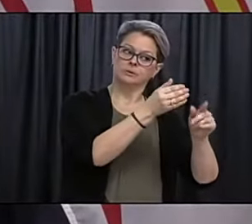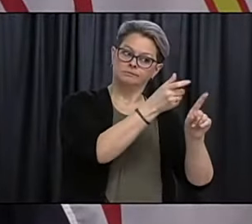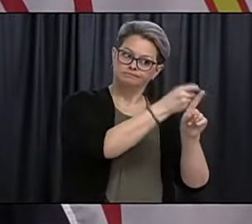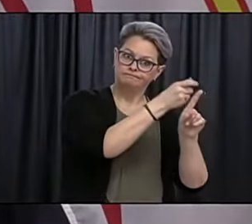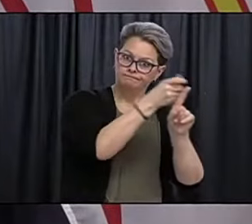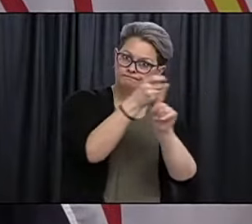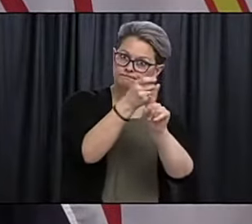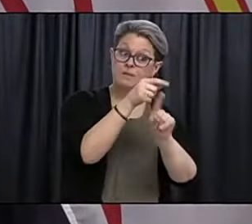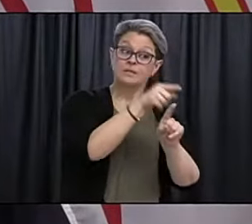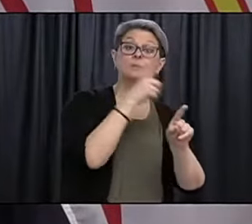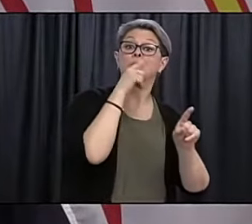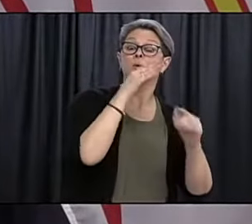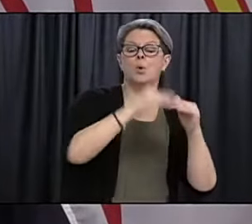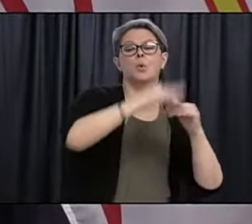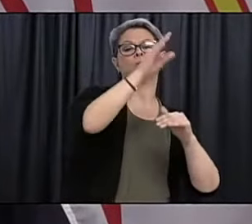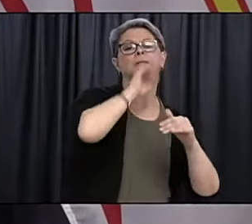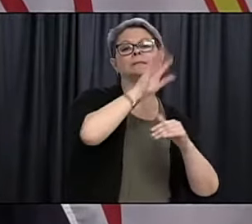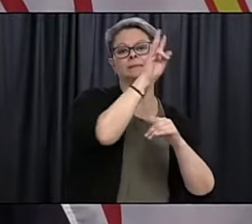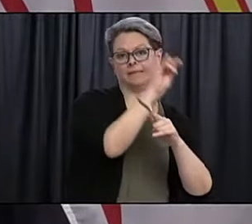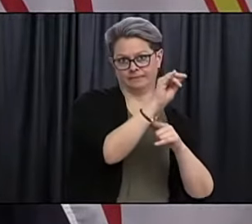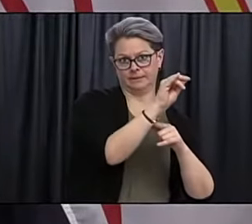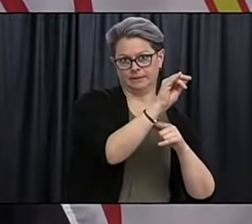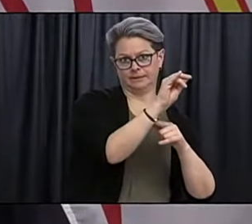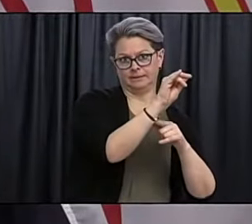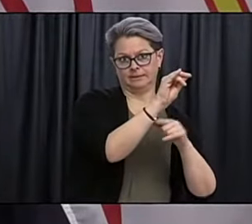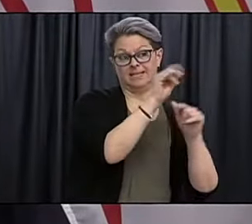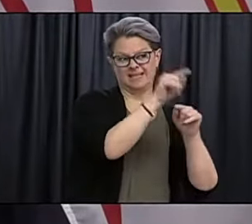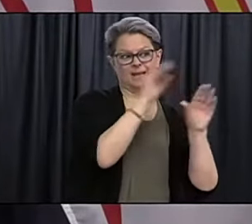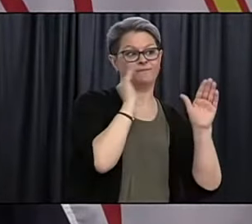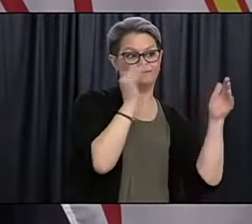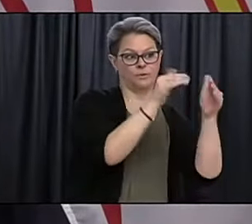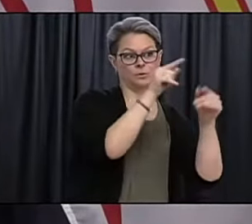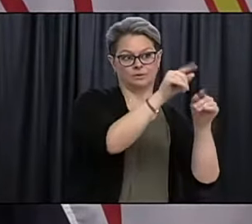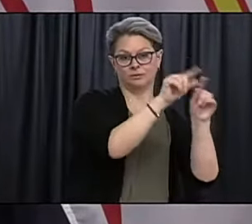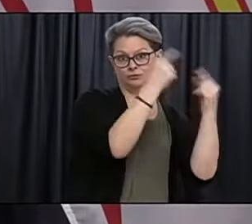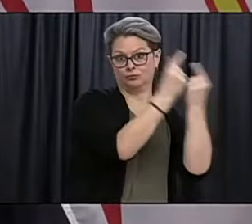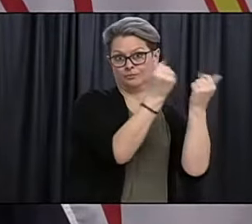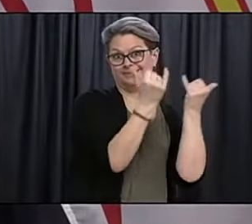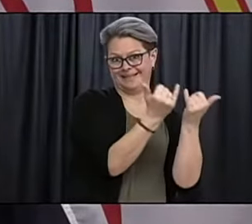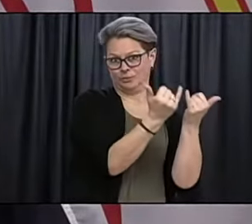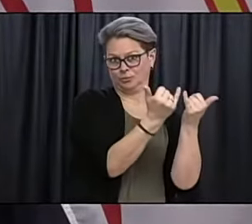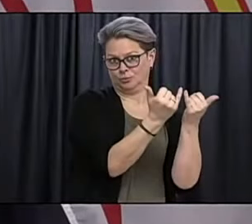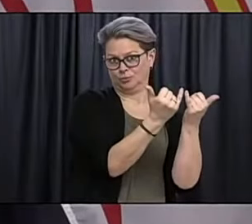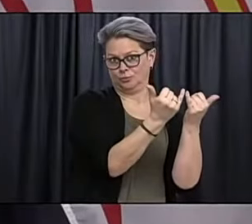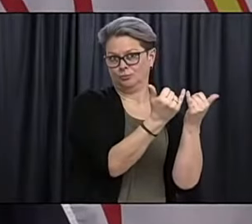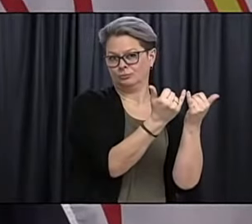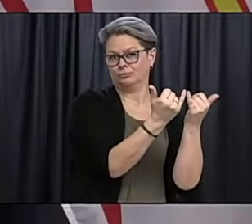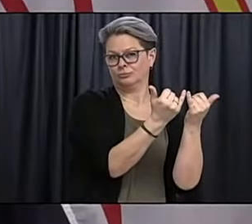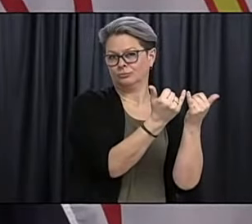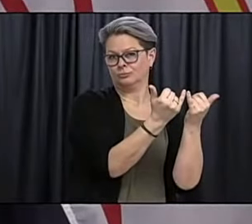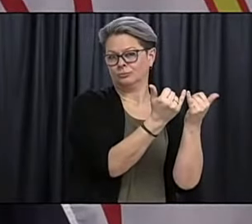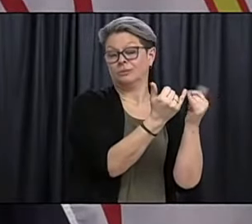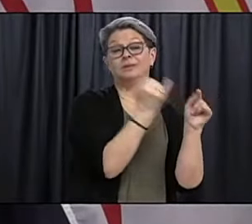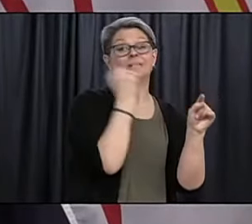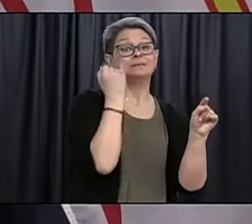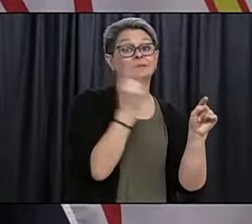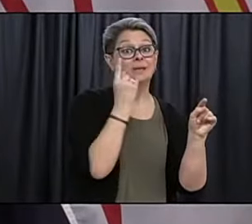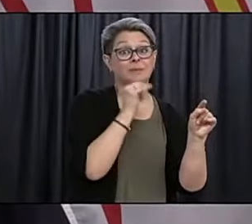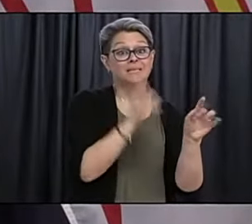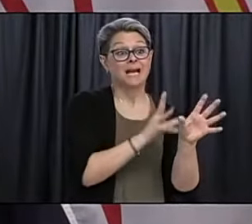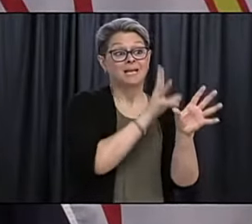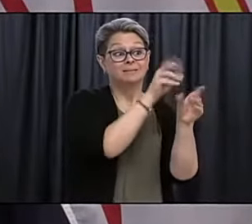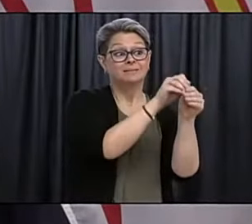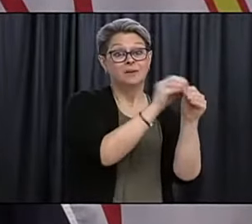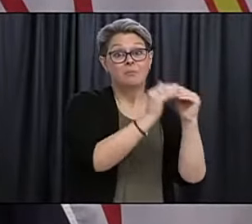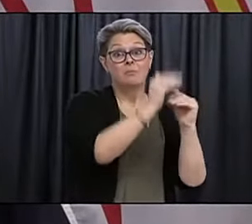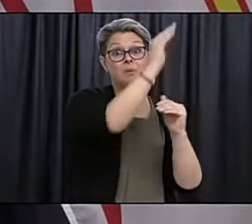are those over, excuse me, over 70. So that's who we will be focusing on at this point. Um, so if somebody was not in that